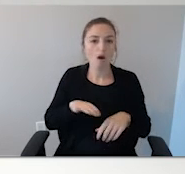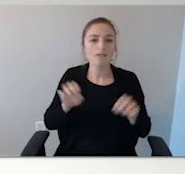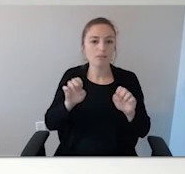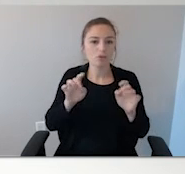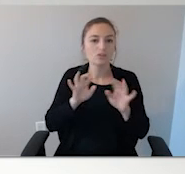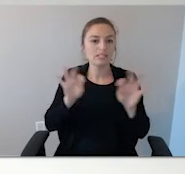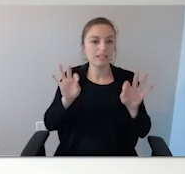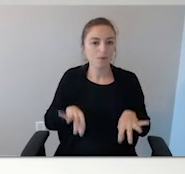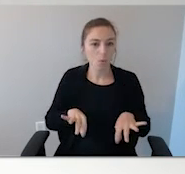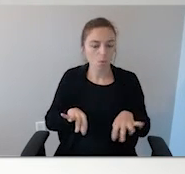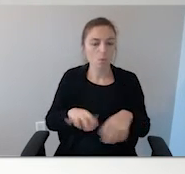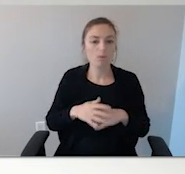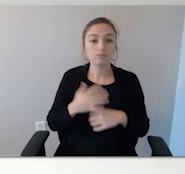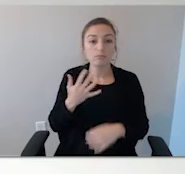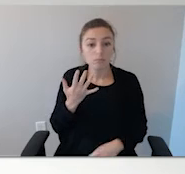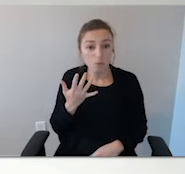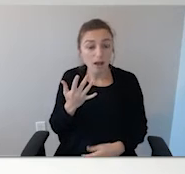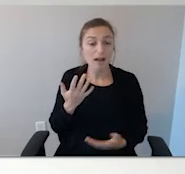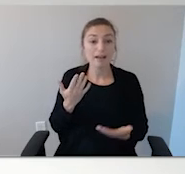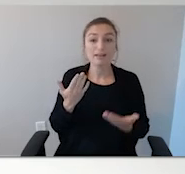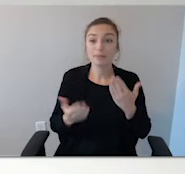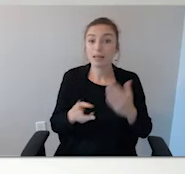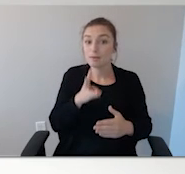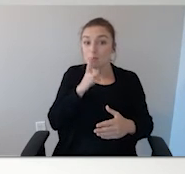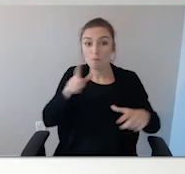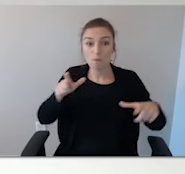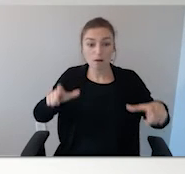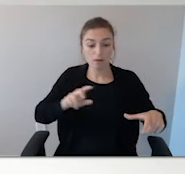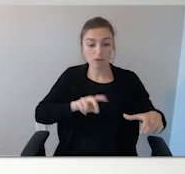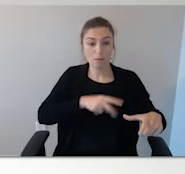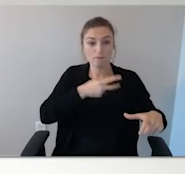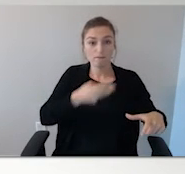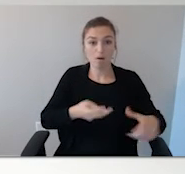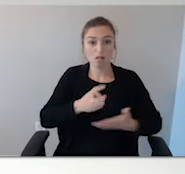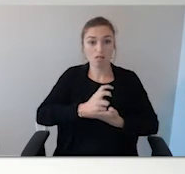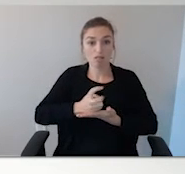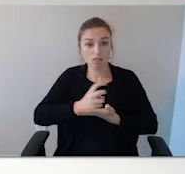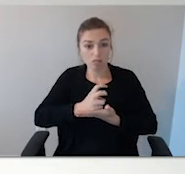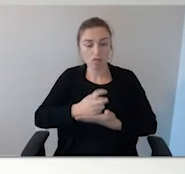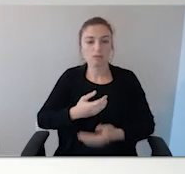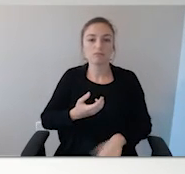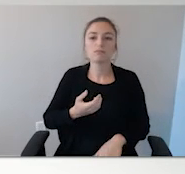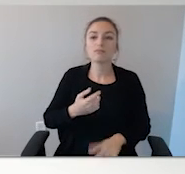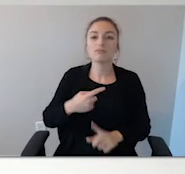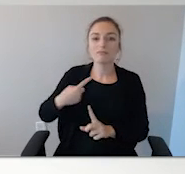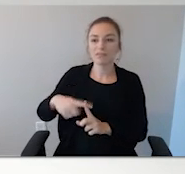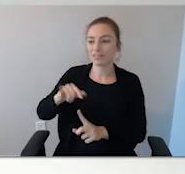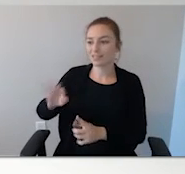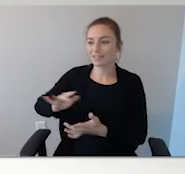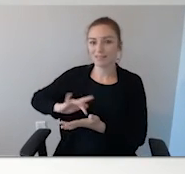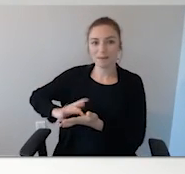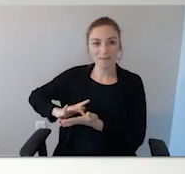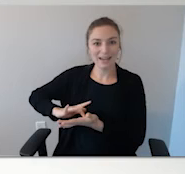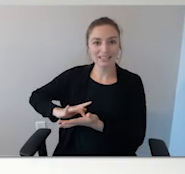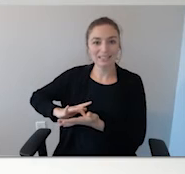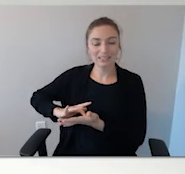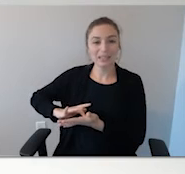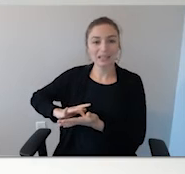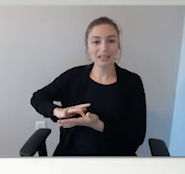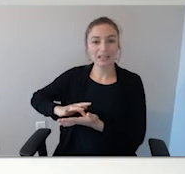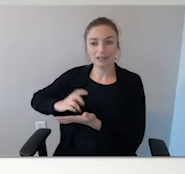they maybe possibly fall into water. And if they're controlled with medication, we want to get them back so that their next dose is not missed.